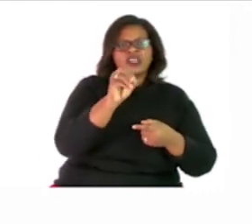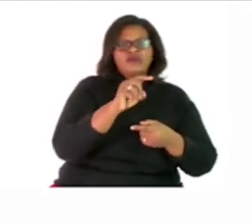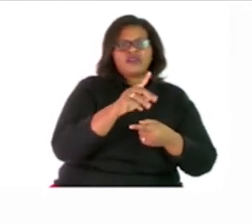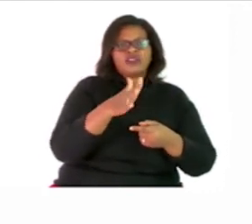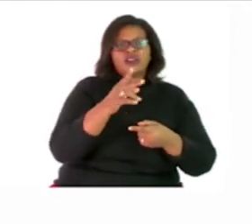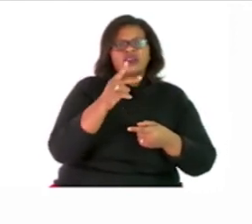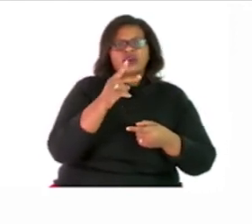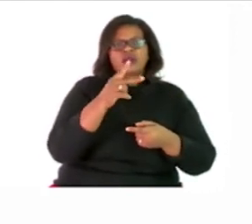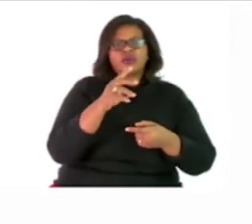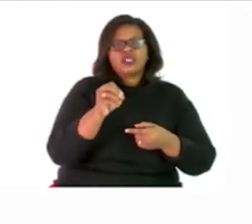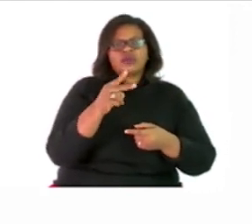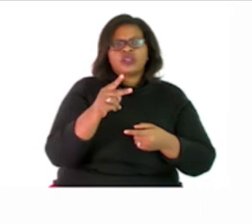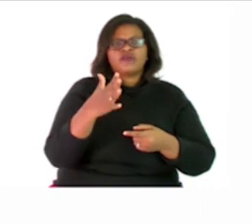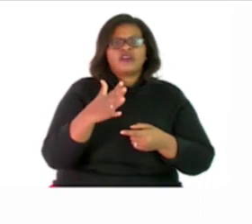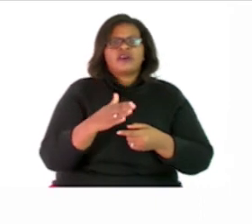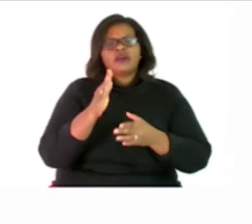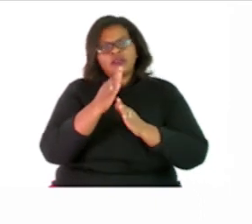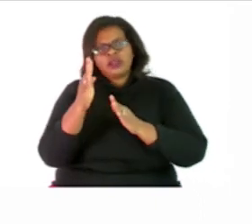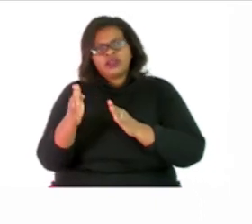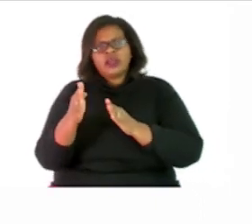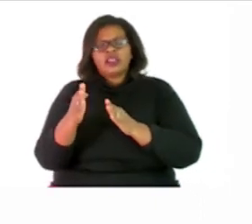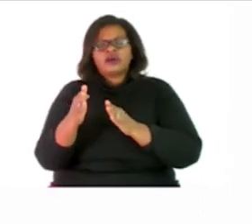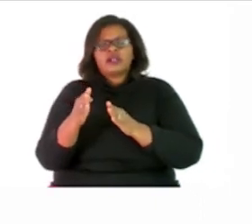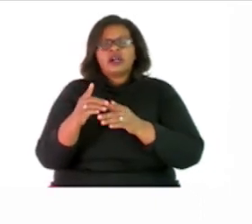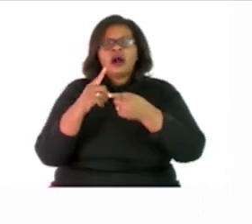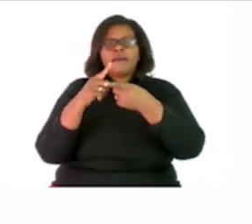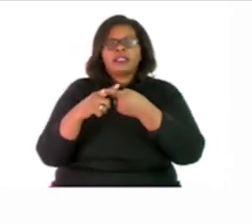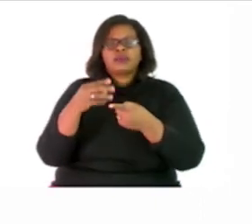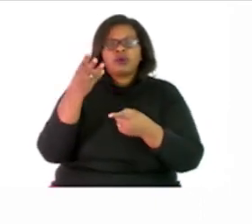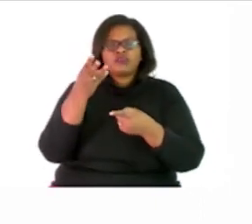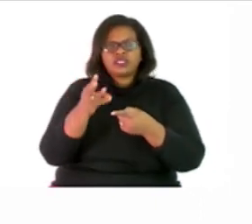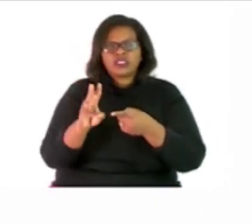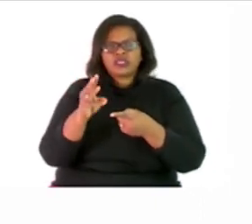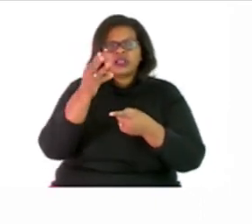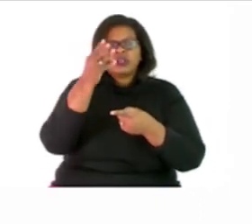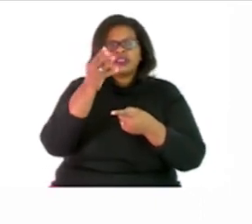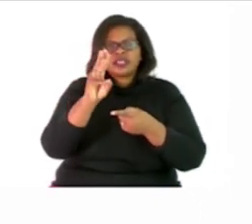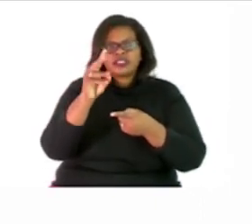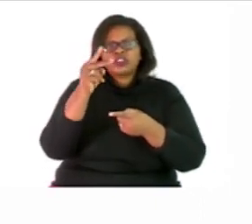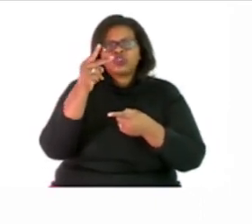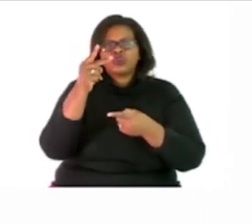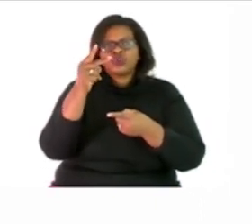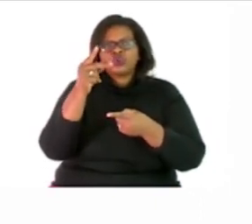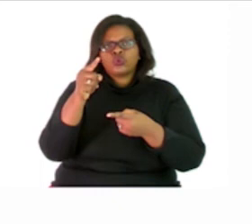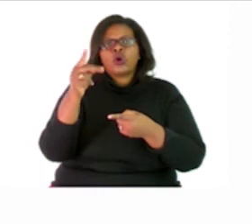25. We also have multiples of 6 which is 6, 12, 18,